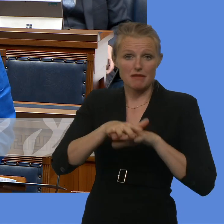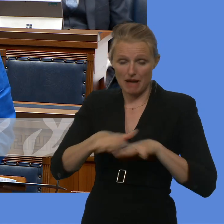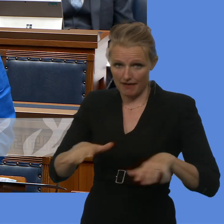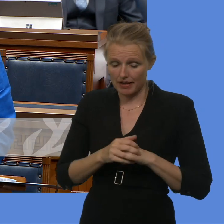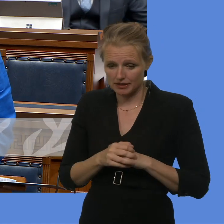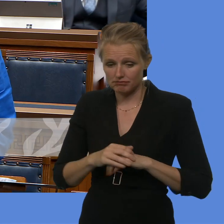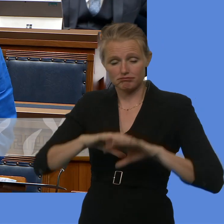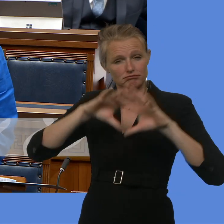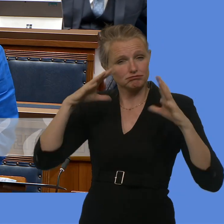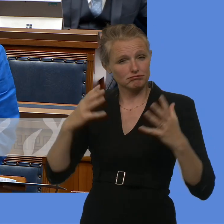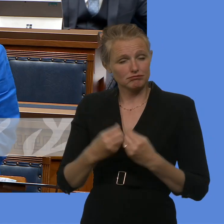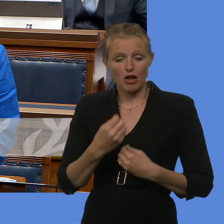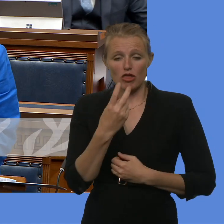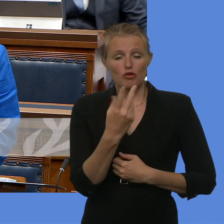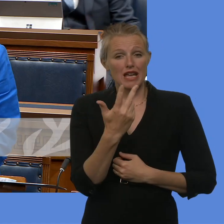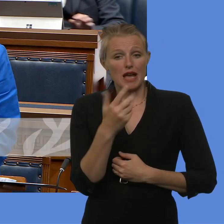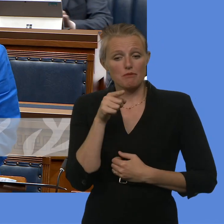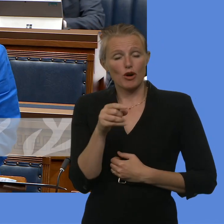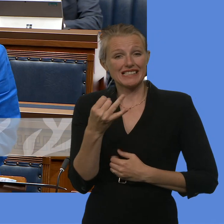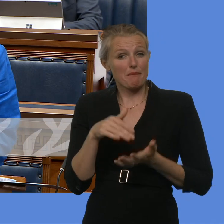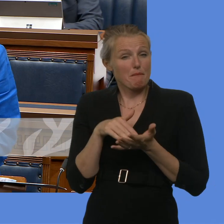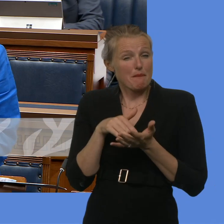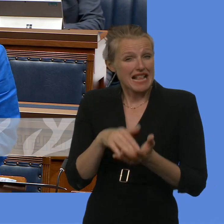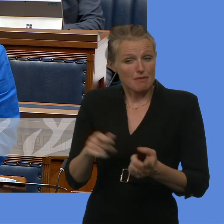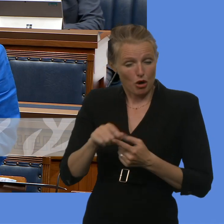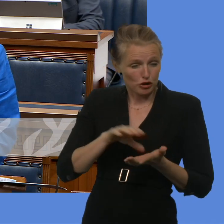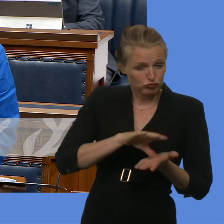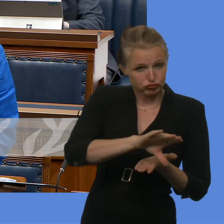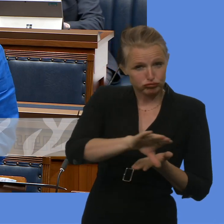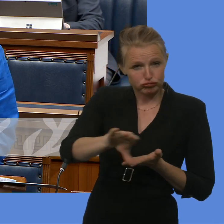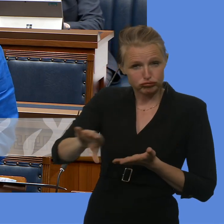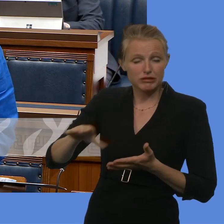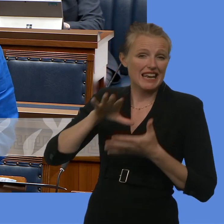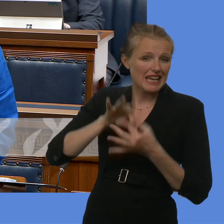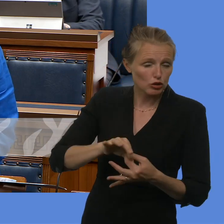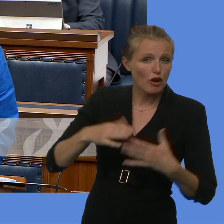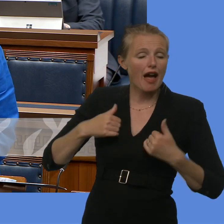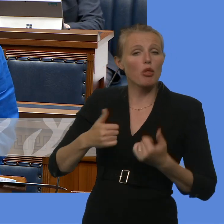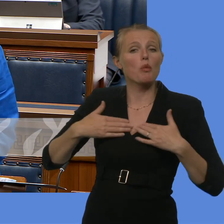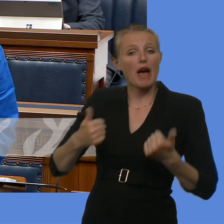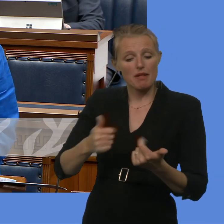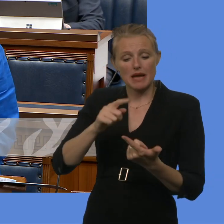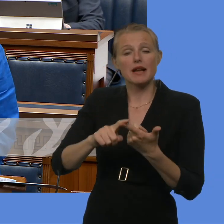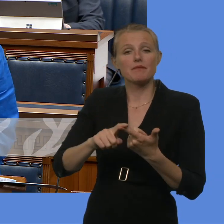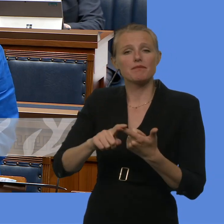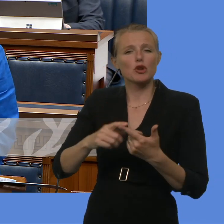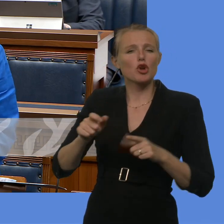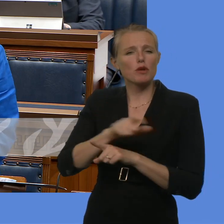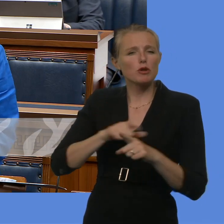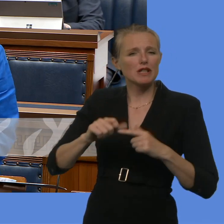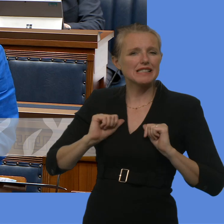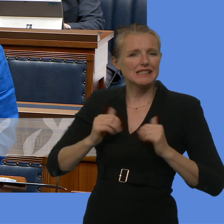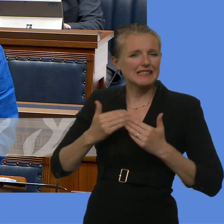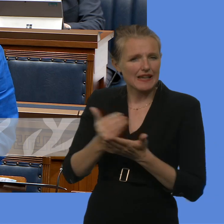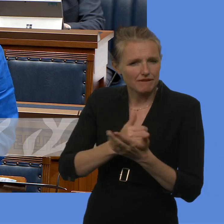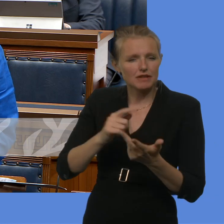.7 million of projects delivered in the area include health and wellbeing, community safety, employability, ex-prisoner support